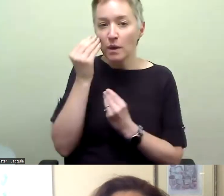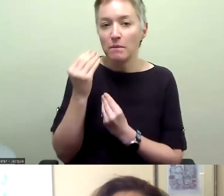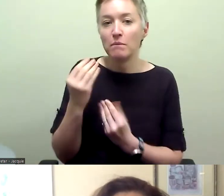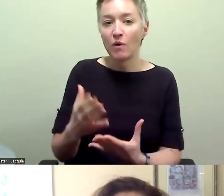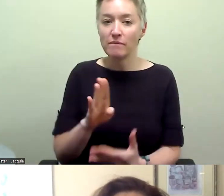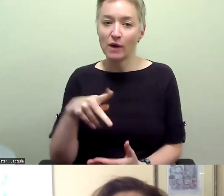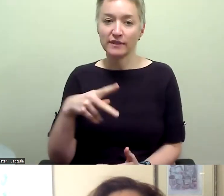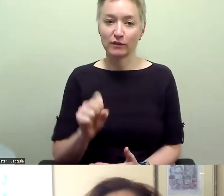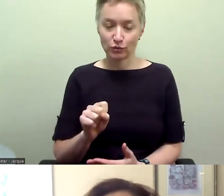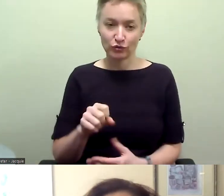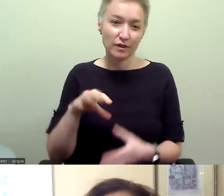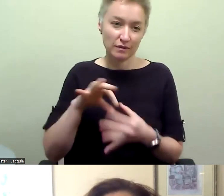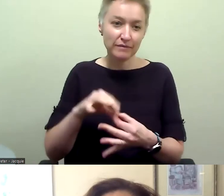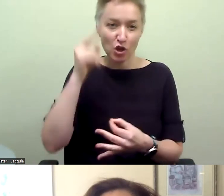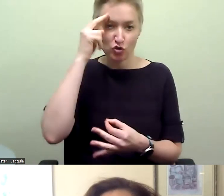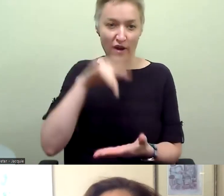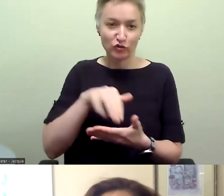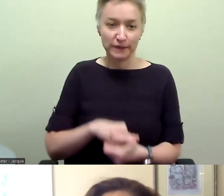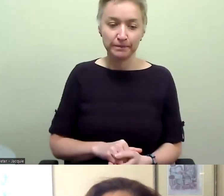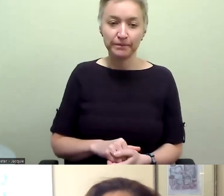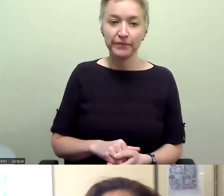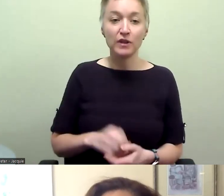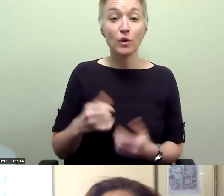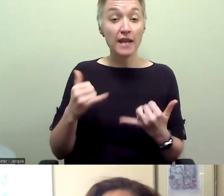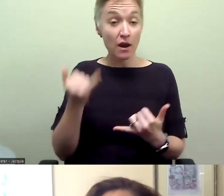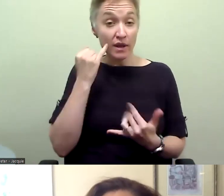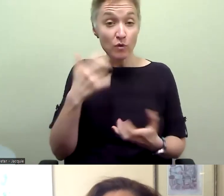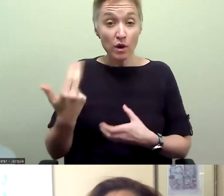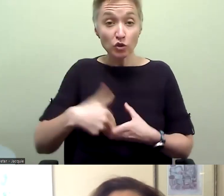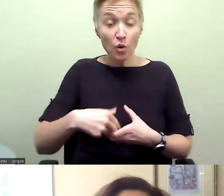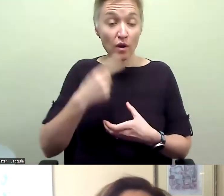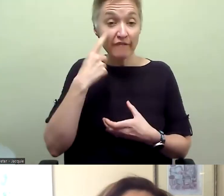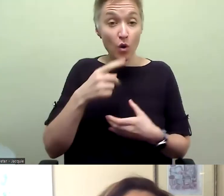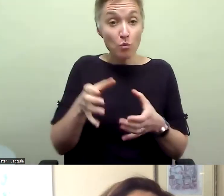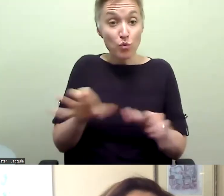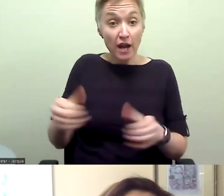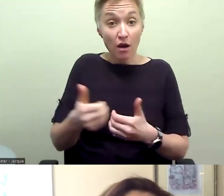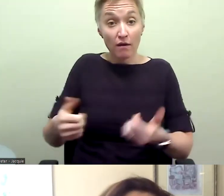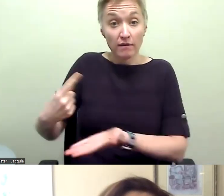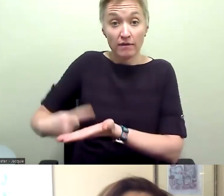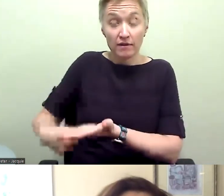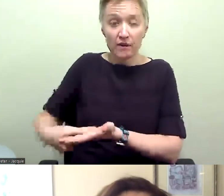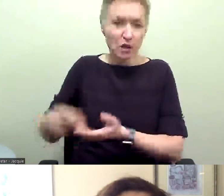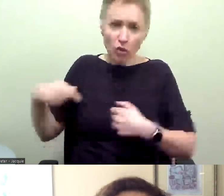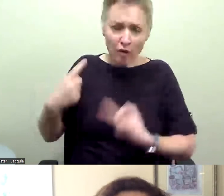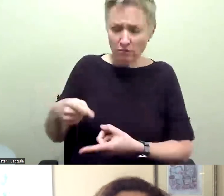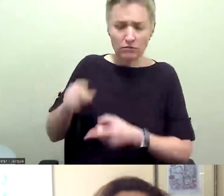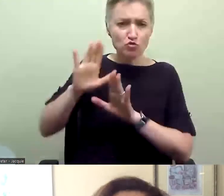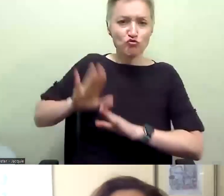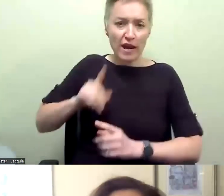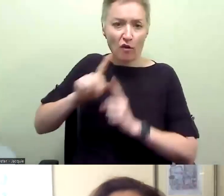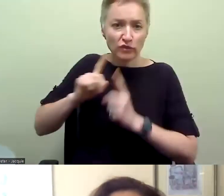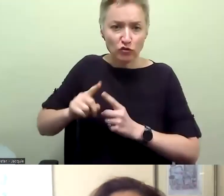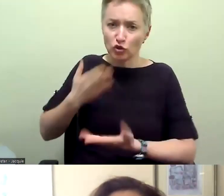Neurology. Um, and now, if you'd like to join us for a breakout, they have been terrific conversations and I encourage